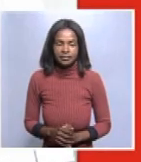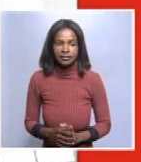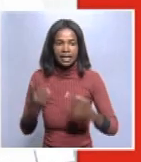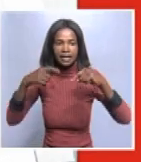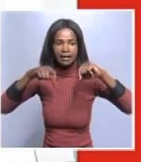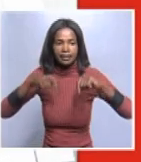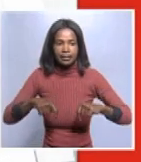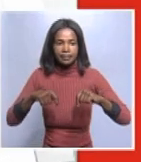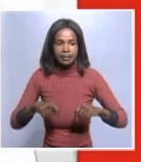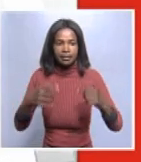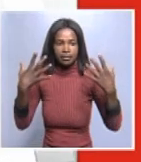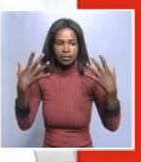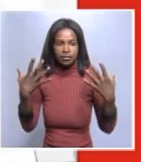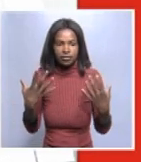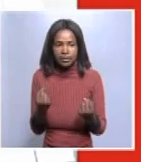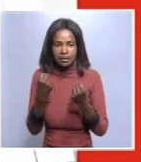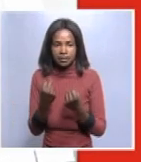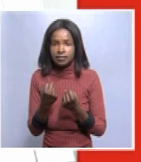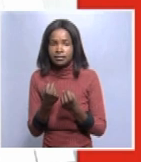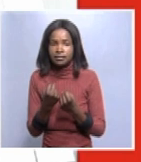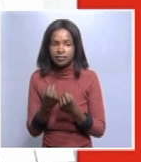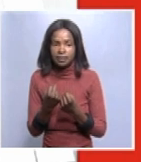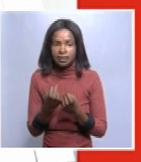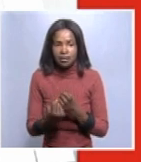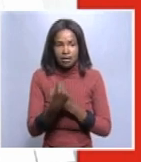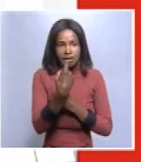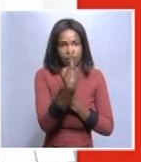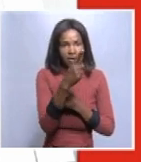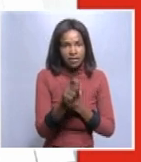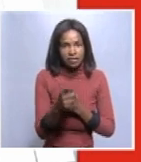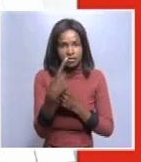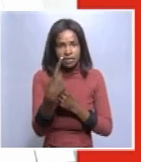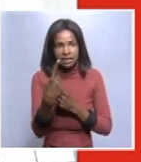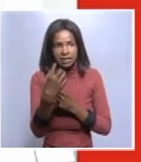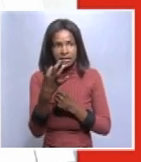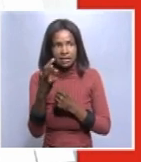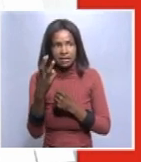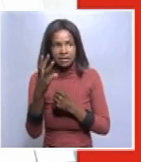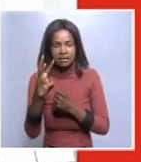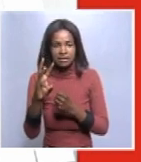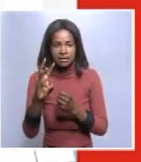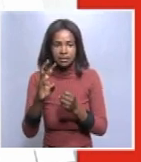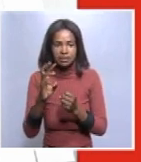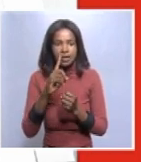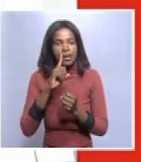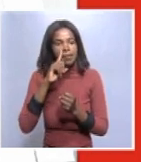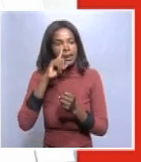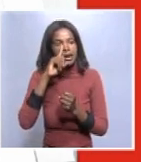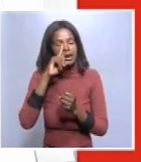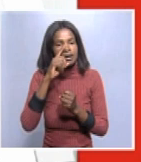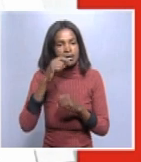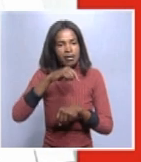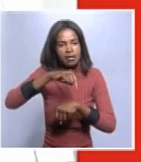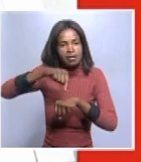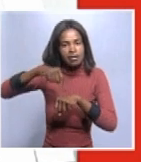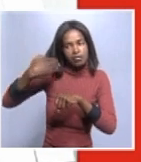Today we have received 1,196 results in the last 24